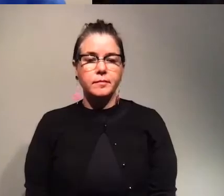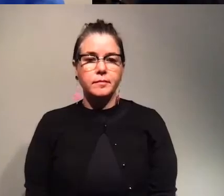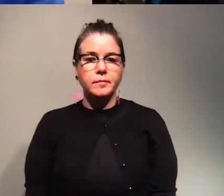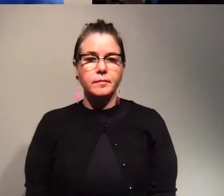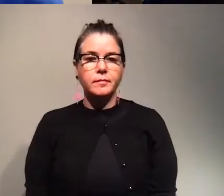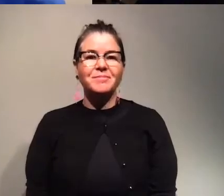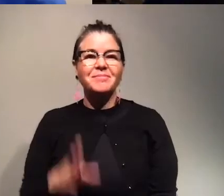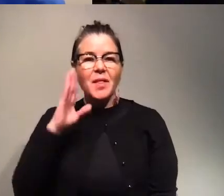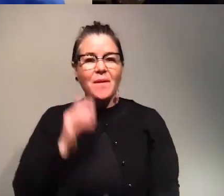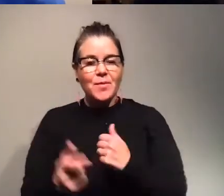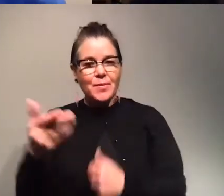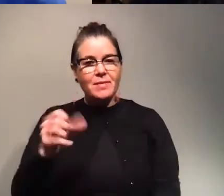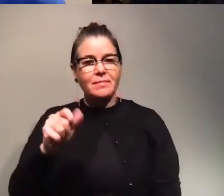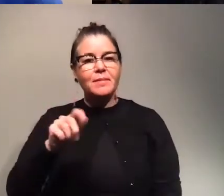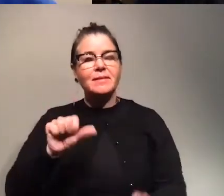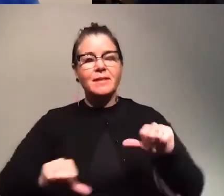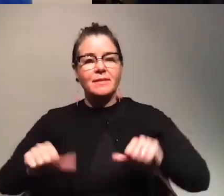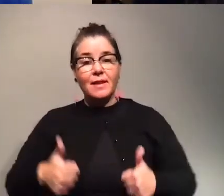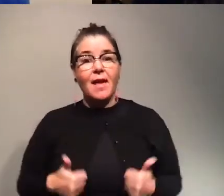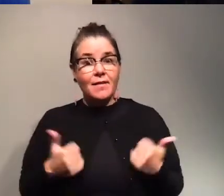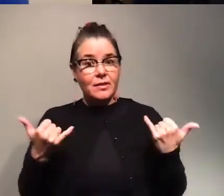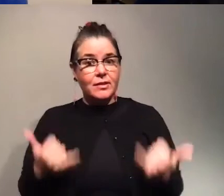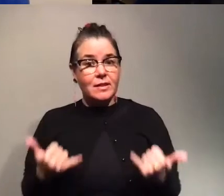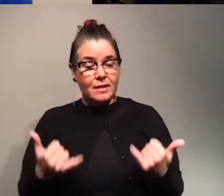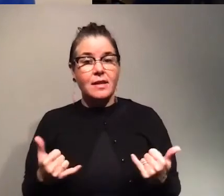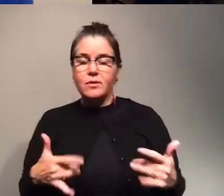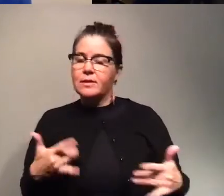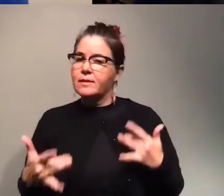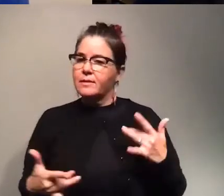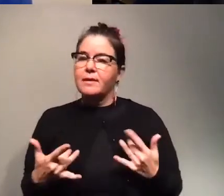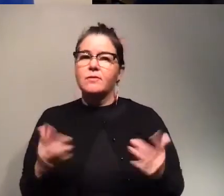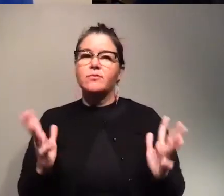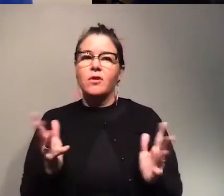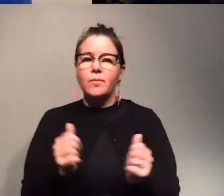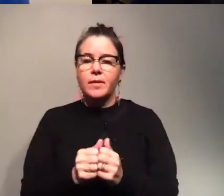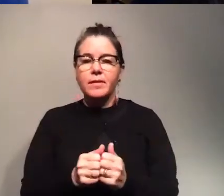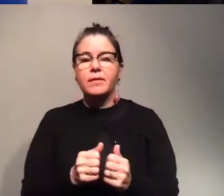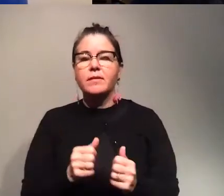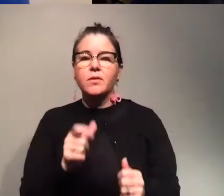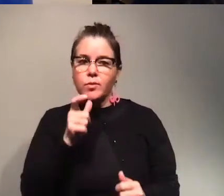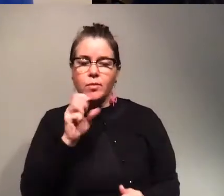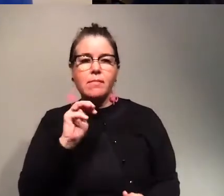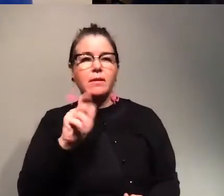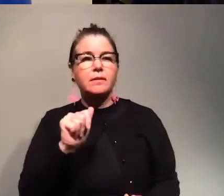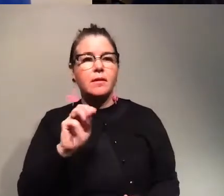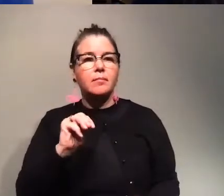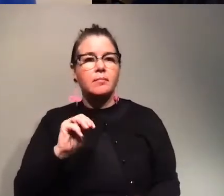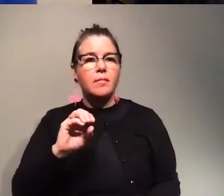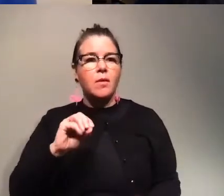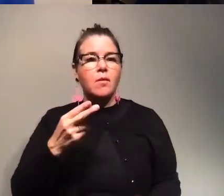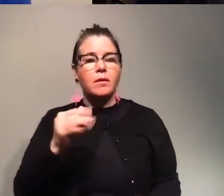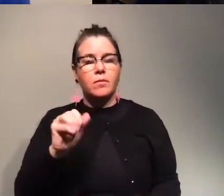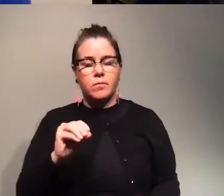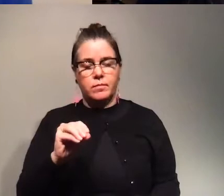Hey everybody, welcome to Skype a Scientist Live. Today we are super excited to be talking to Melissa Mulho. We're gonna be talking all about